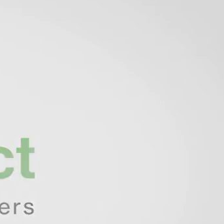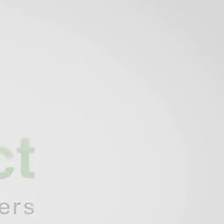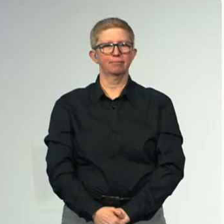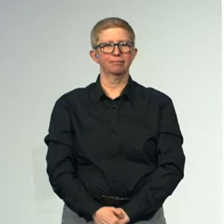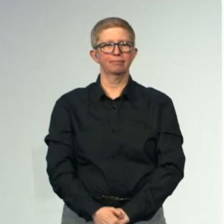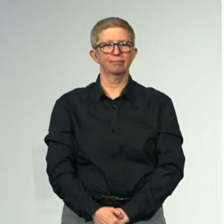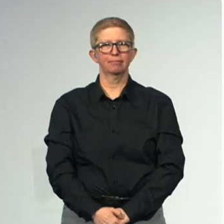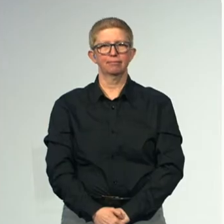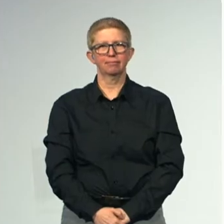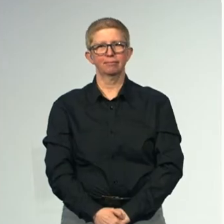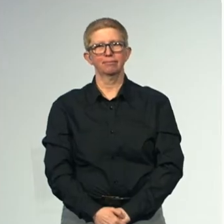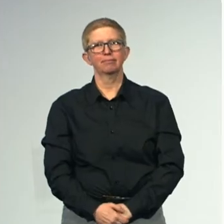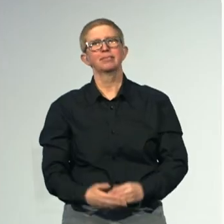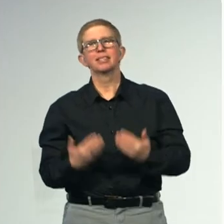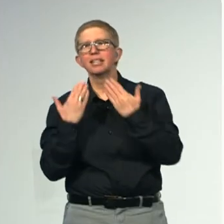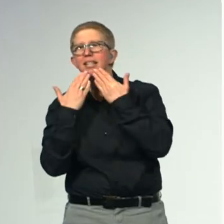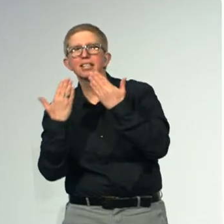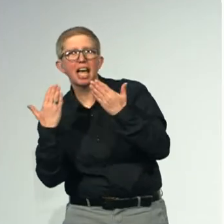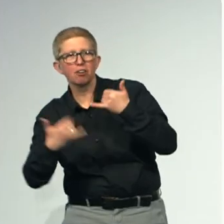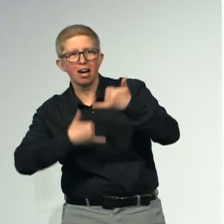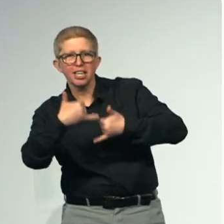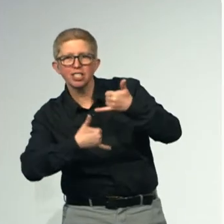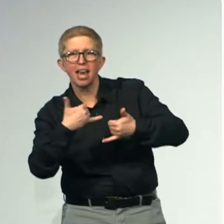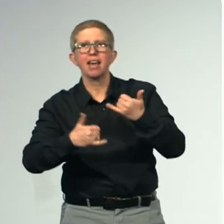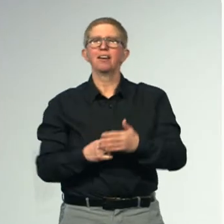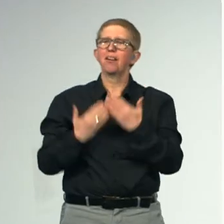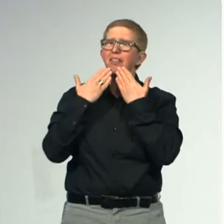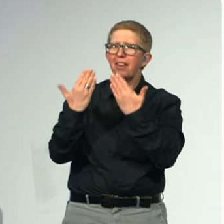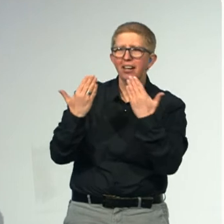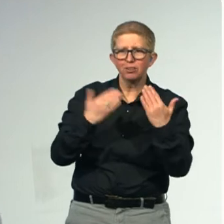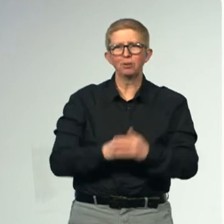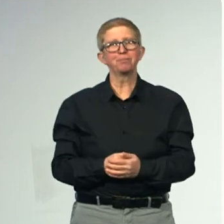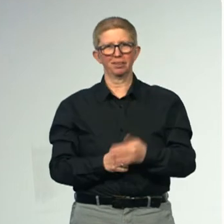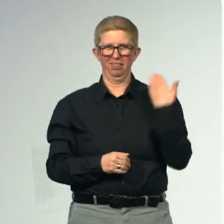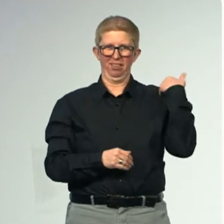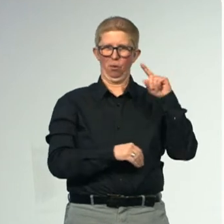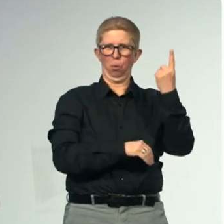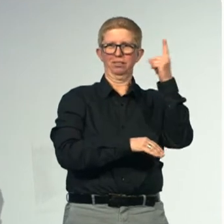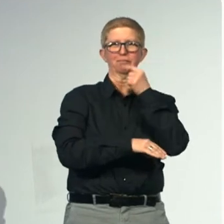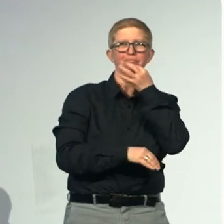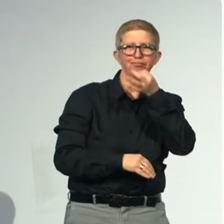Thank you very much, thank you Caroline for your kind words, also concerning my predecessor.